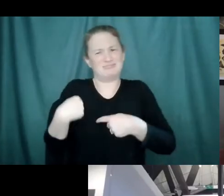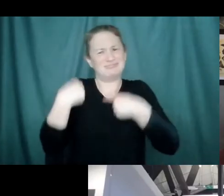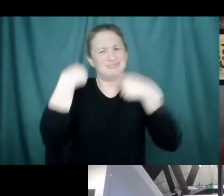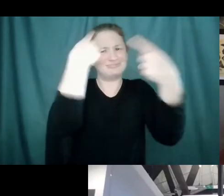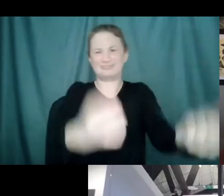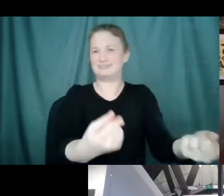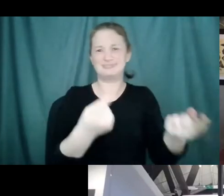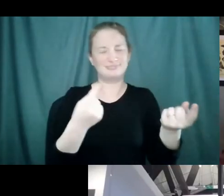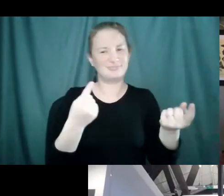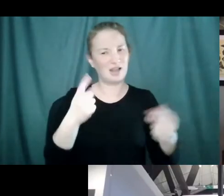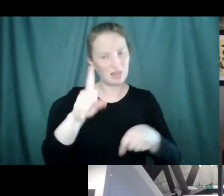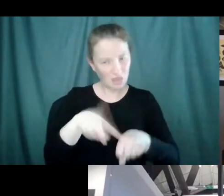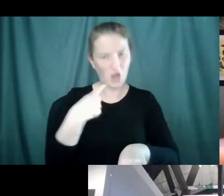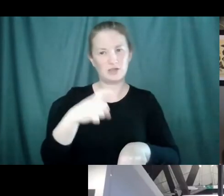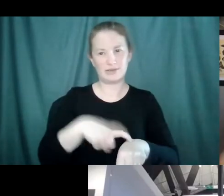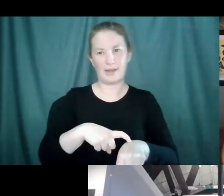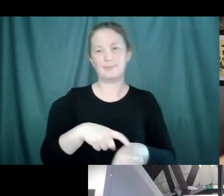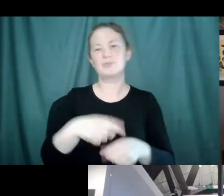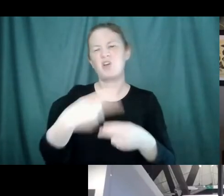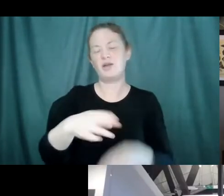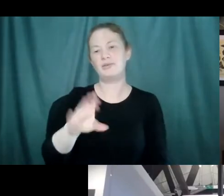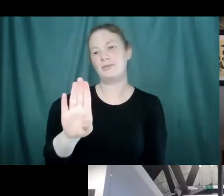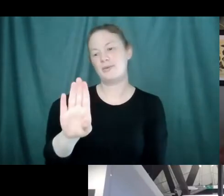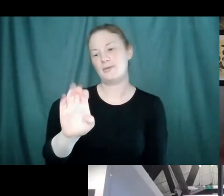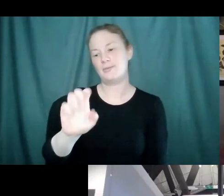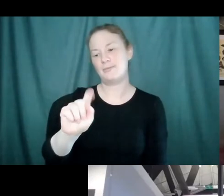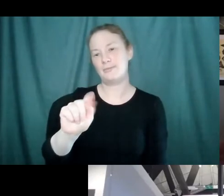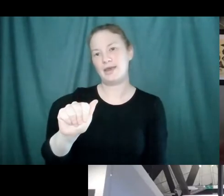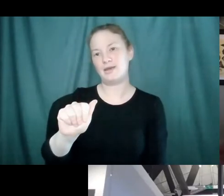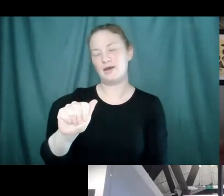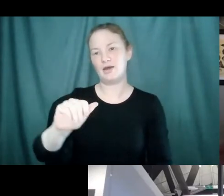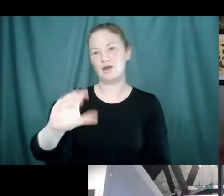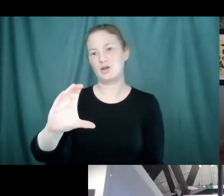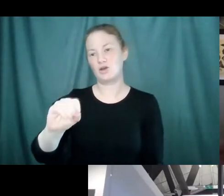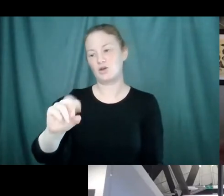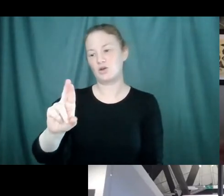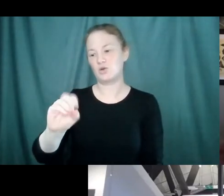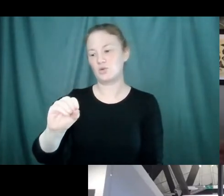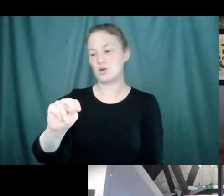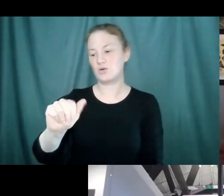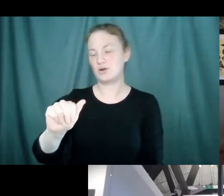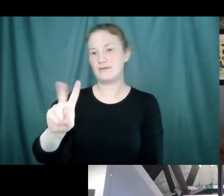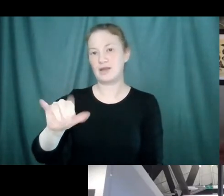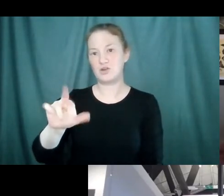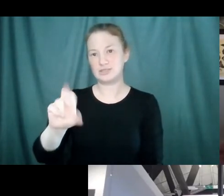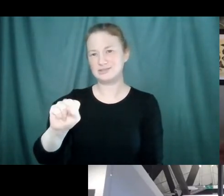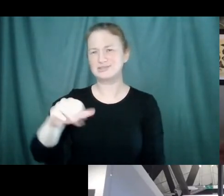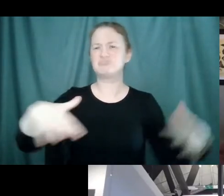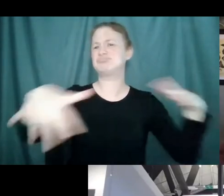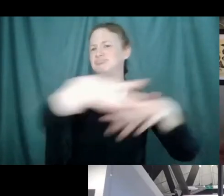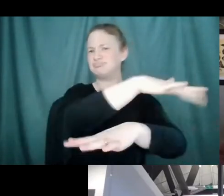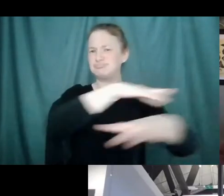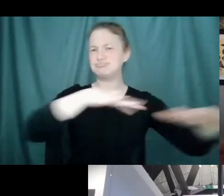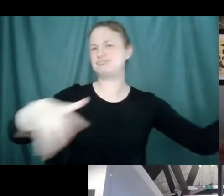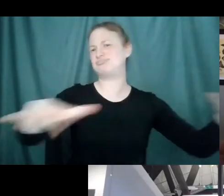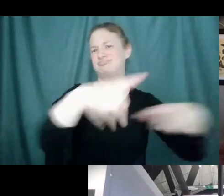Um, there are beta coronaviruses that have been circulating worldwide and causing very mild disease for more than